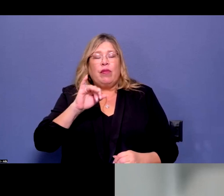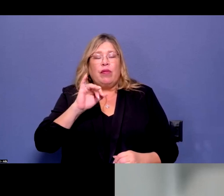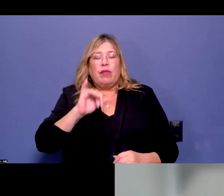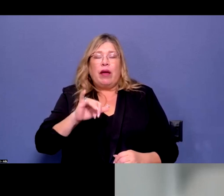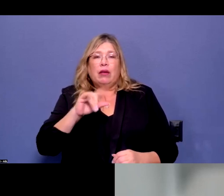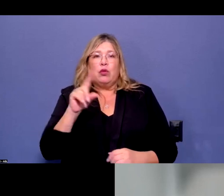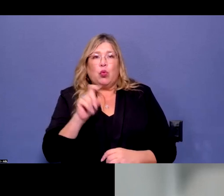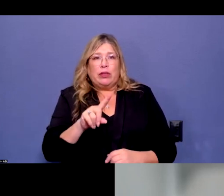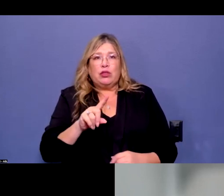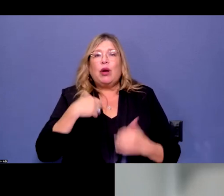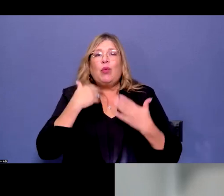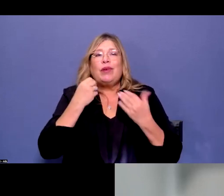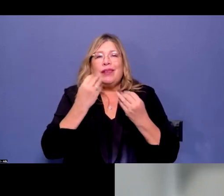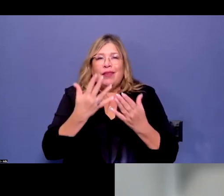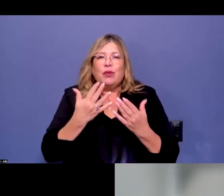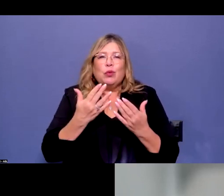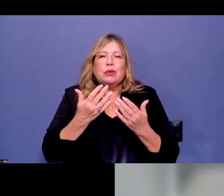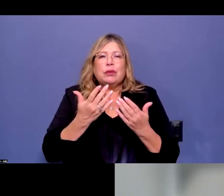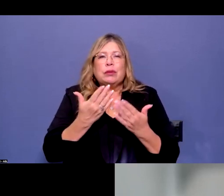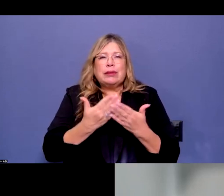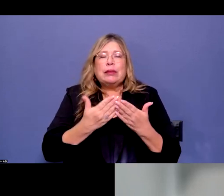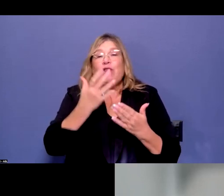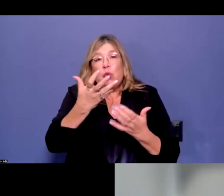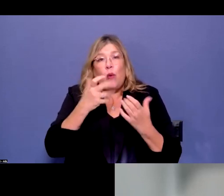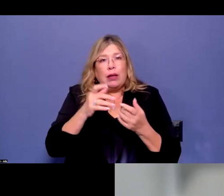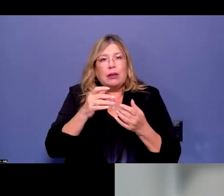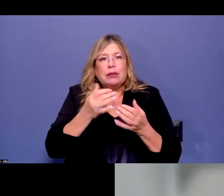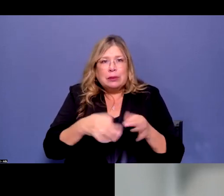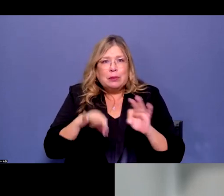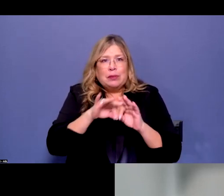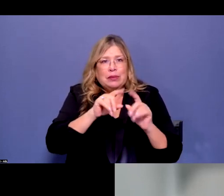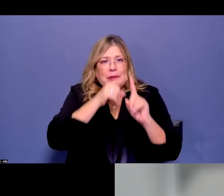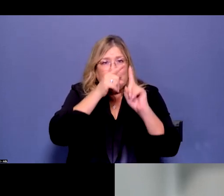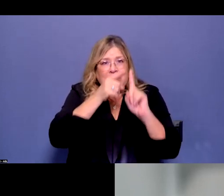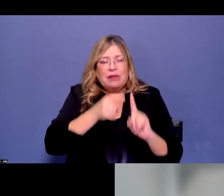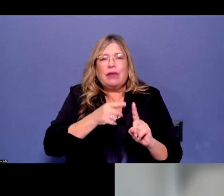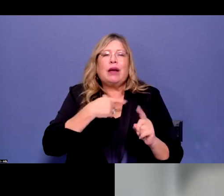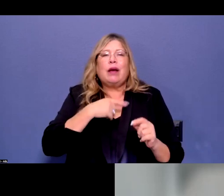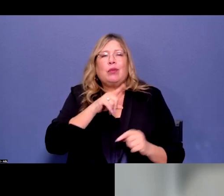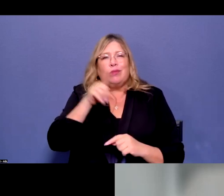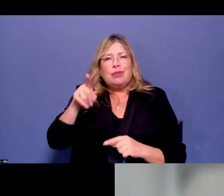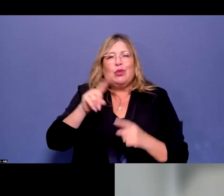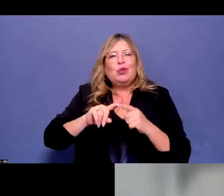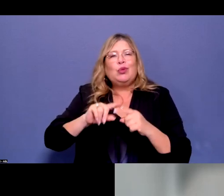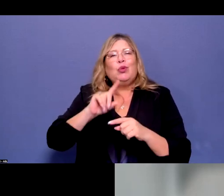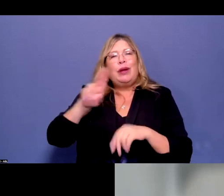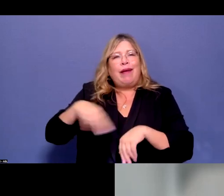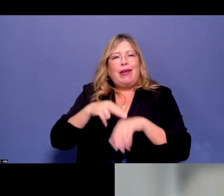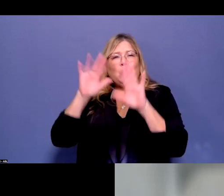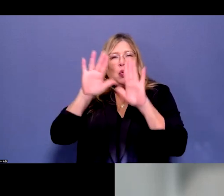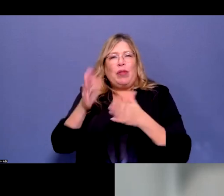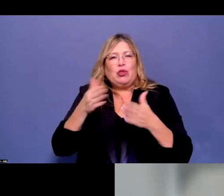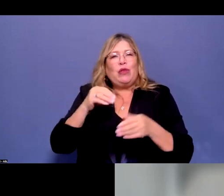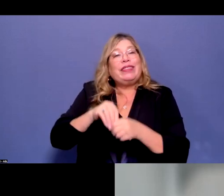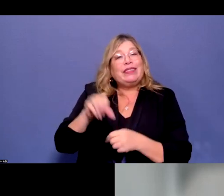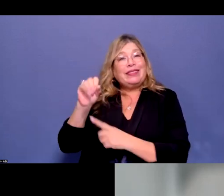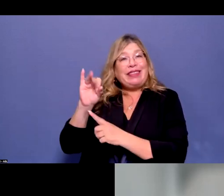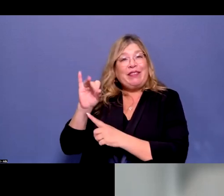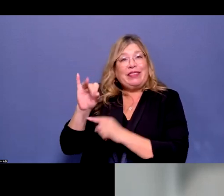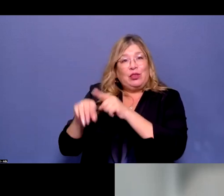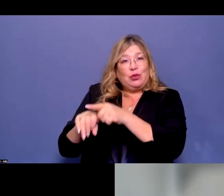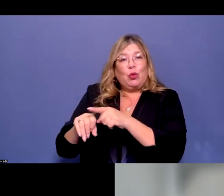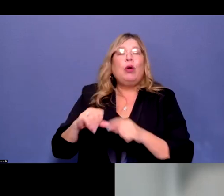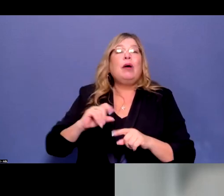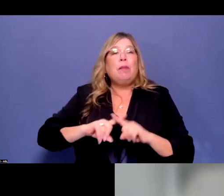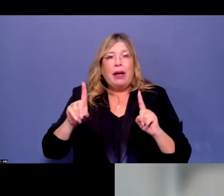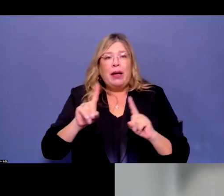specifics, I'll refer you to the National Weather Service Forecast Office out of San Francisco. But the main impacts